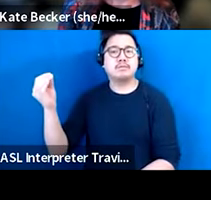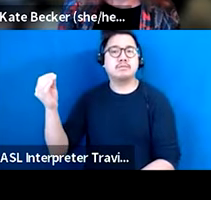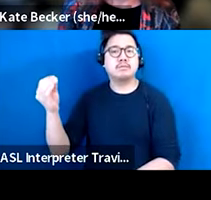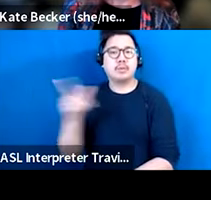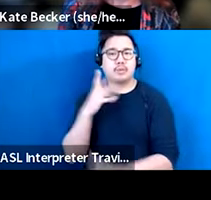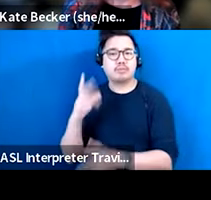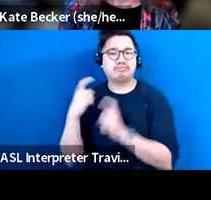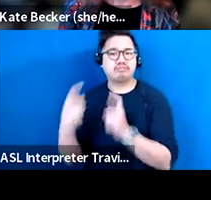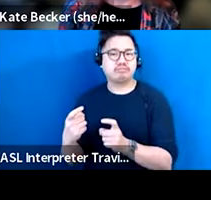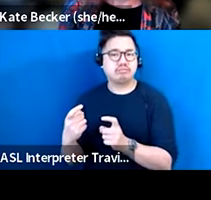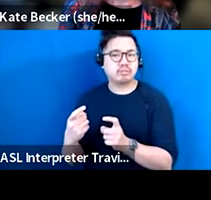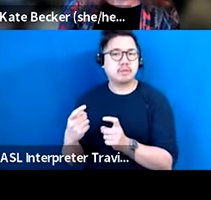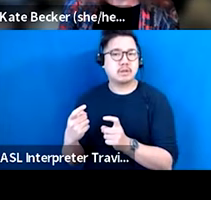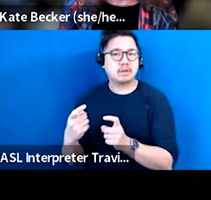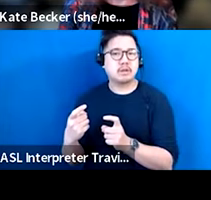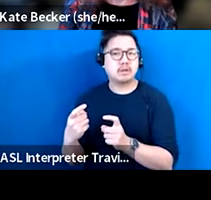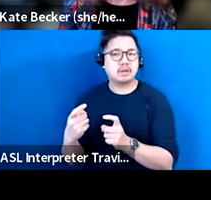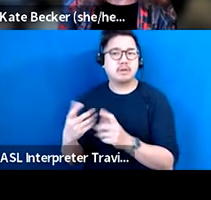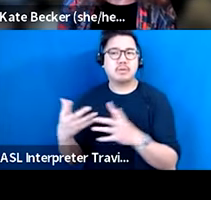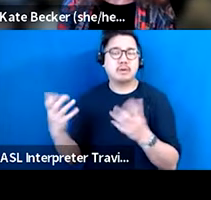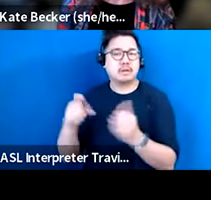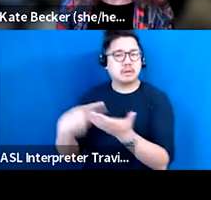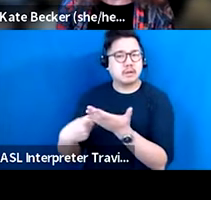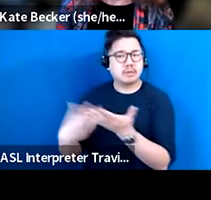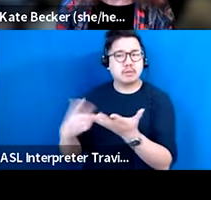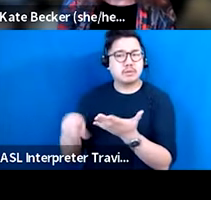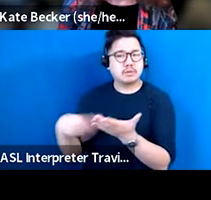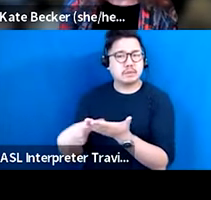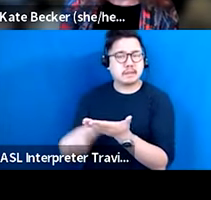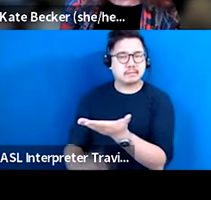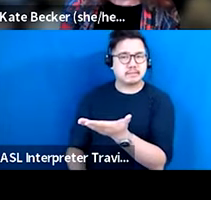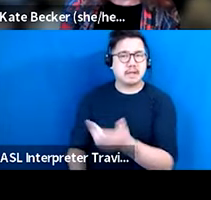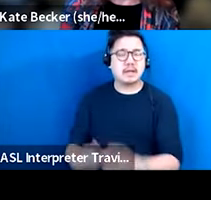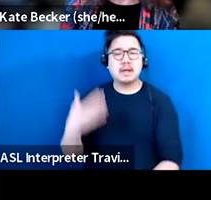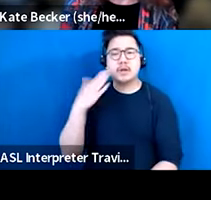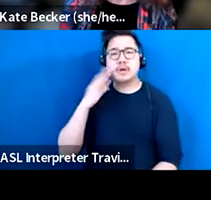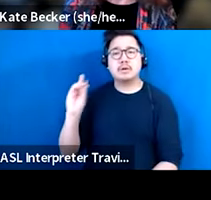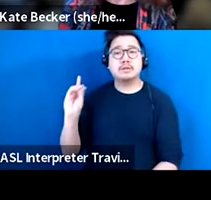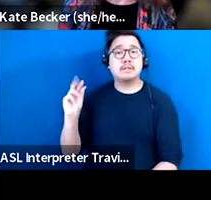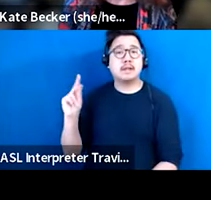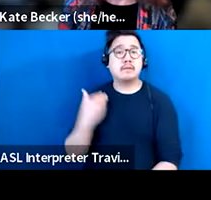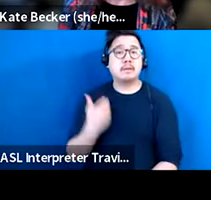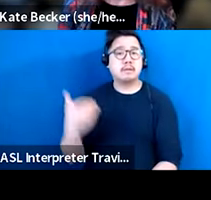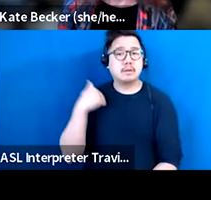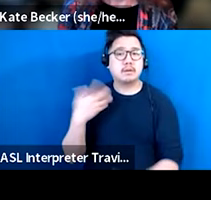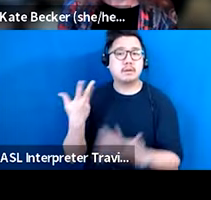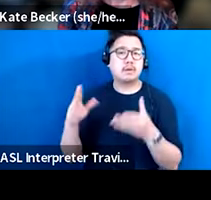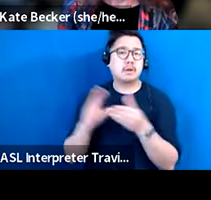that you think we can be having and that you think we need to be having? I know, David, in the past, you've talked about,